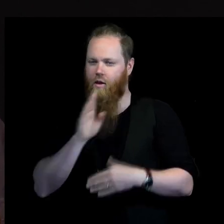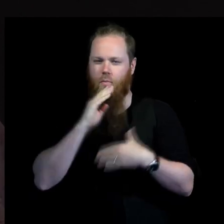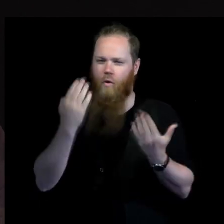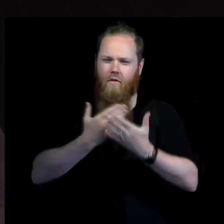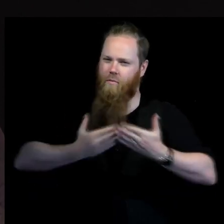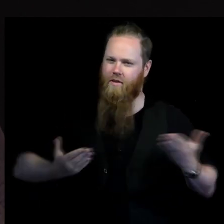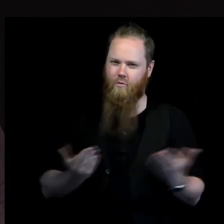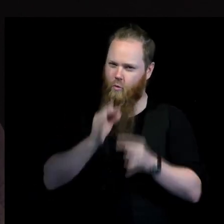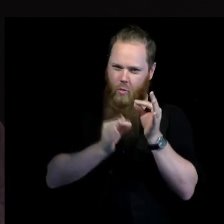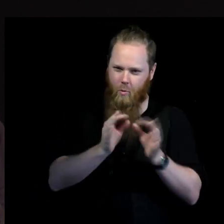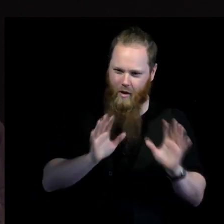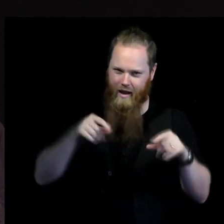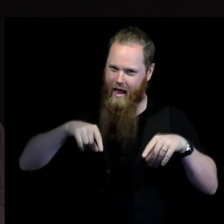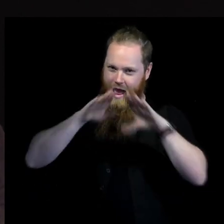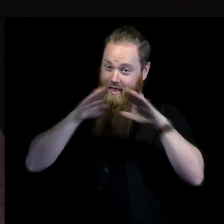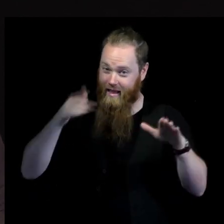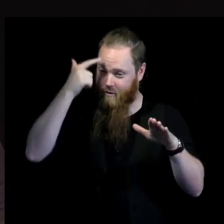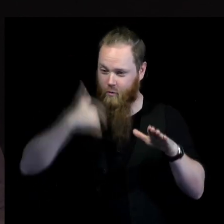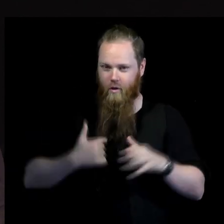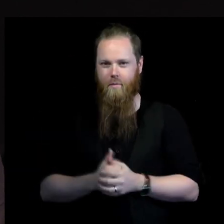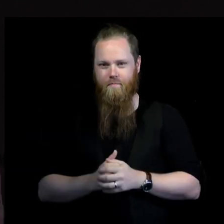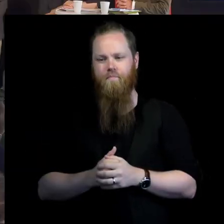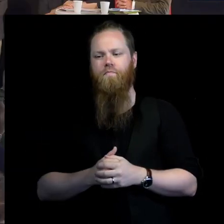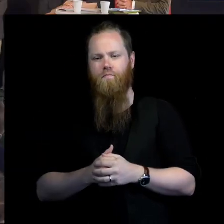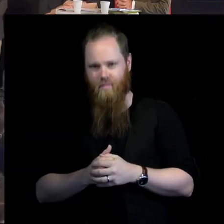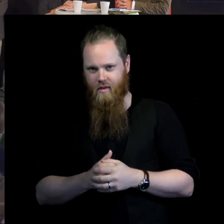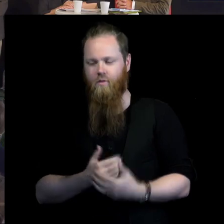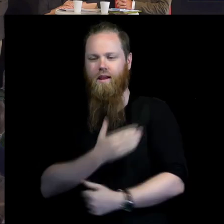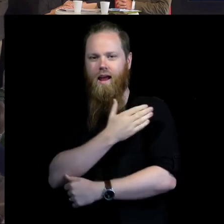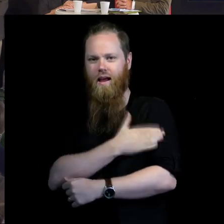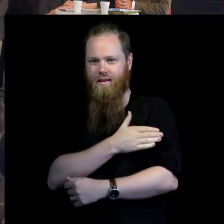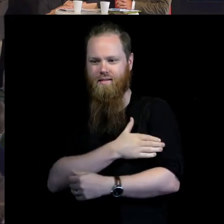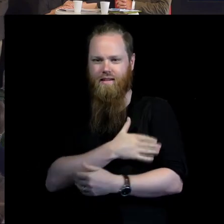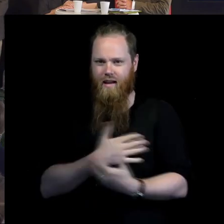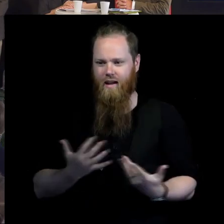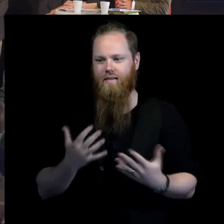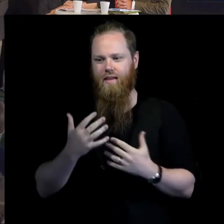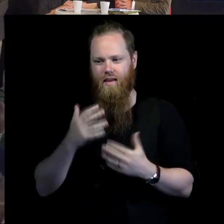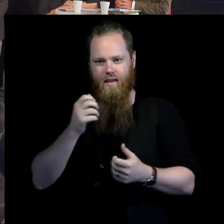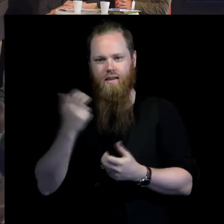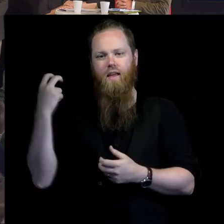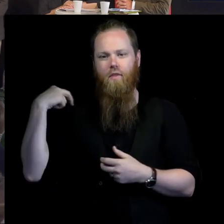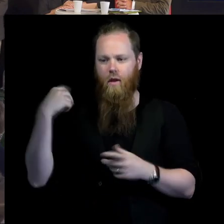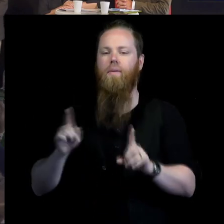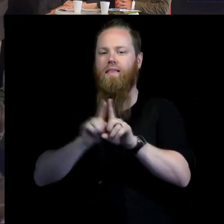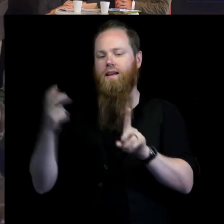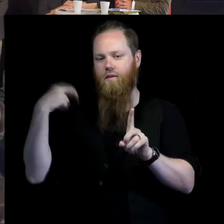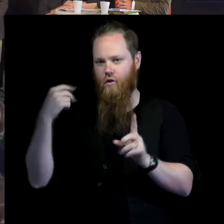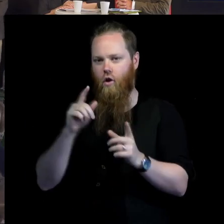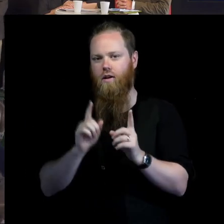introduction in this tent assistant secretary general and assistant administrator of UNDP